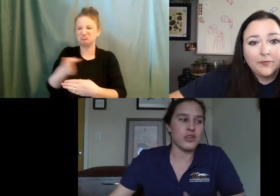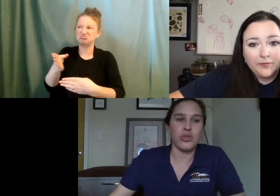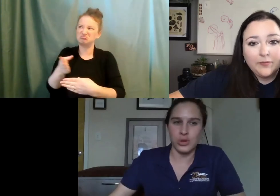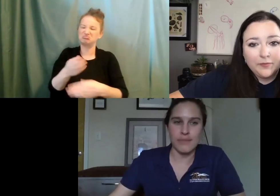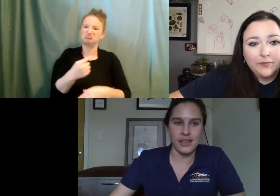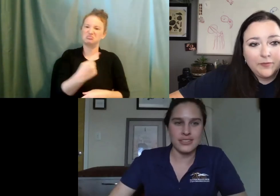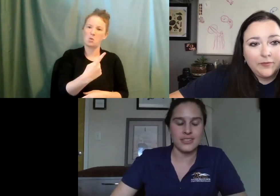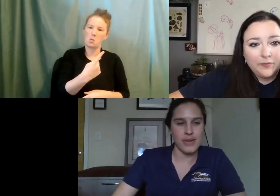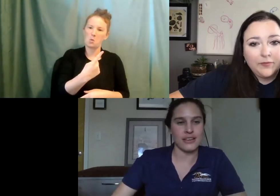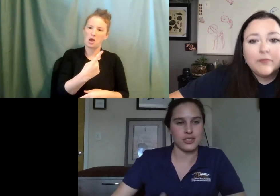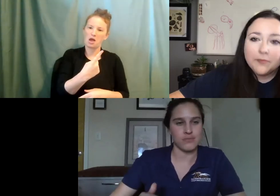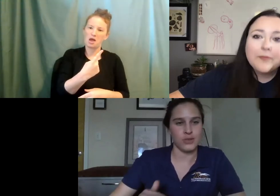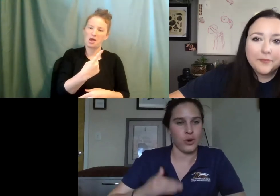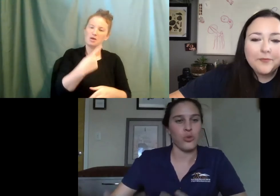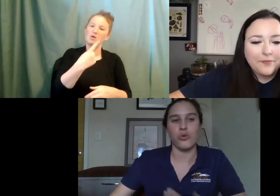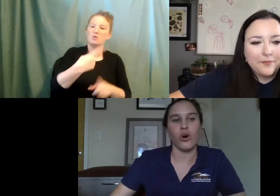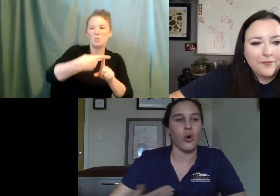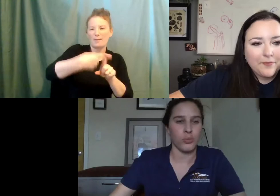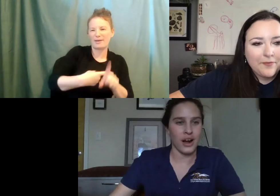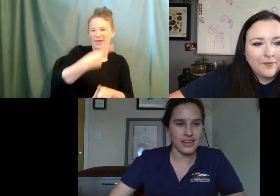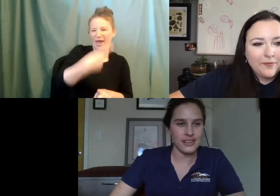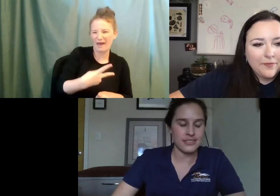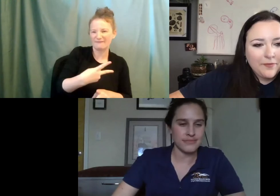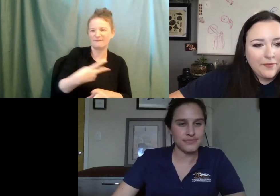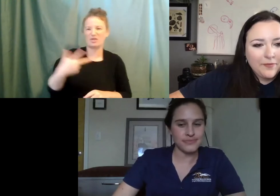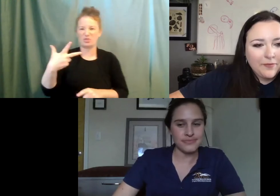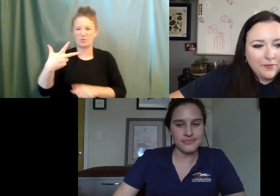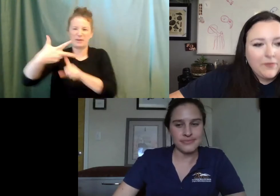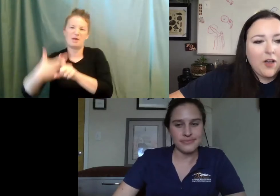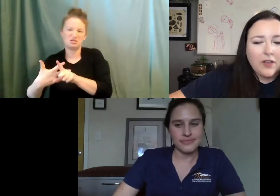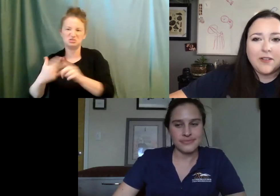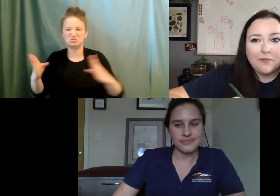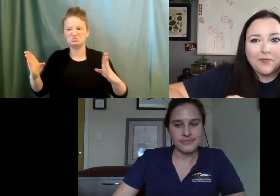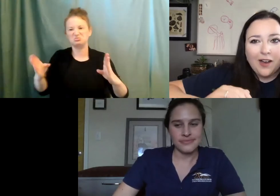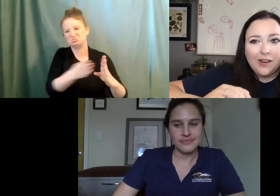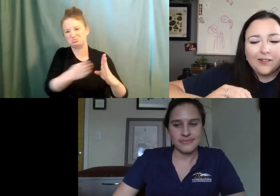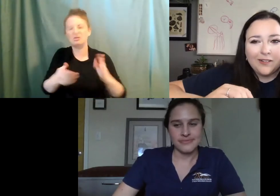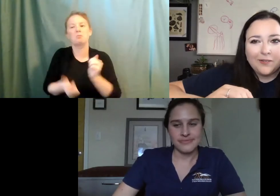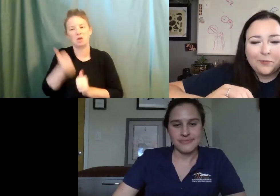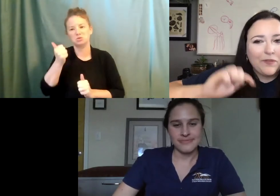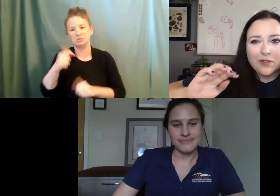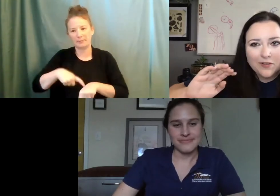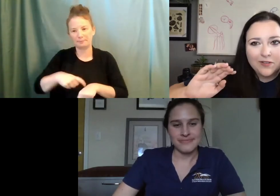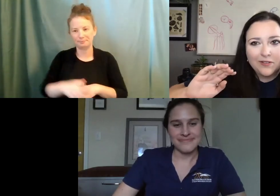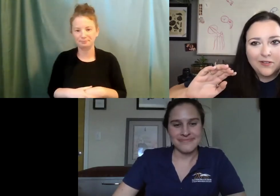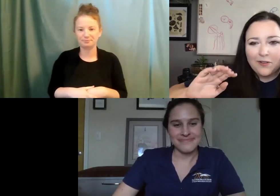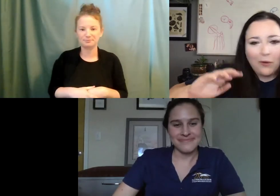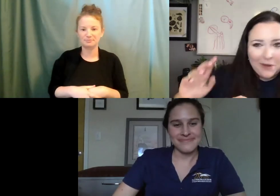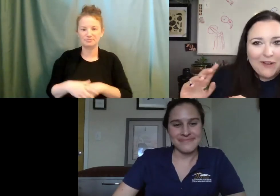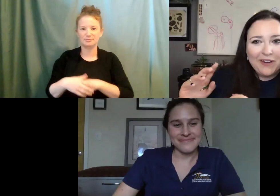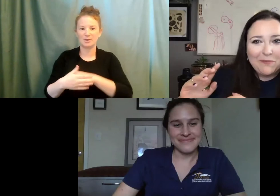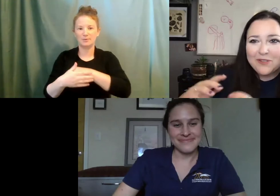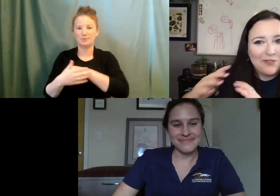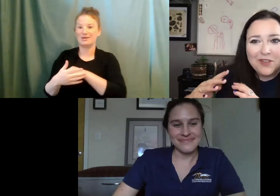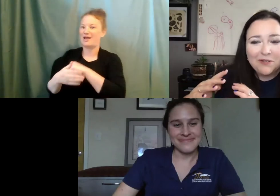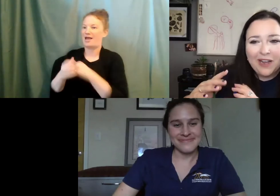half to three months to make, you know, go through the whole process. Awesome. Uh, beavers are one of